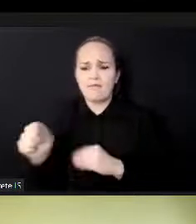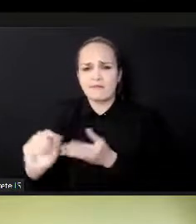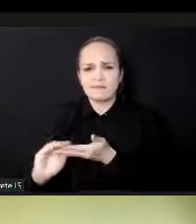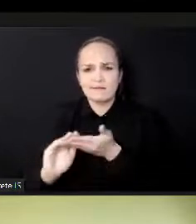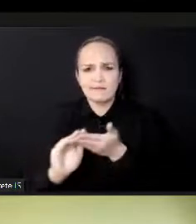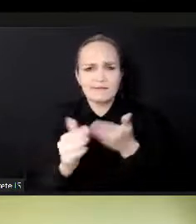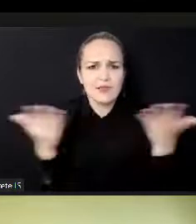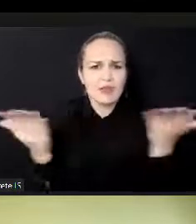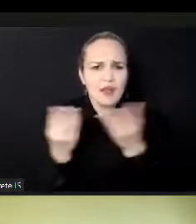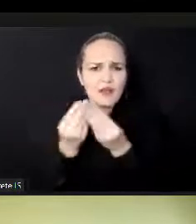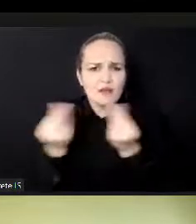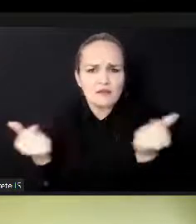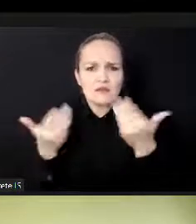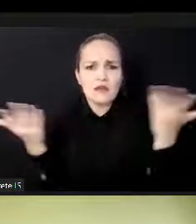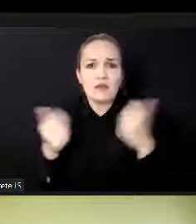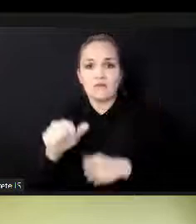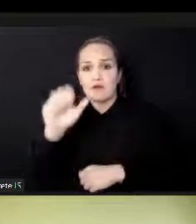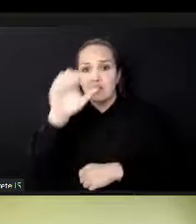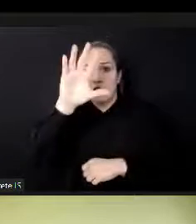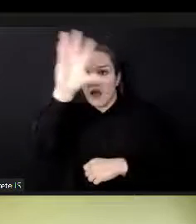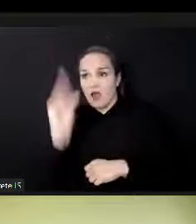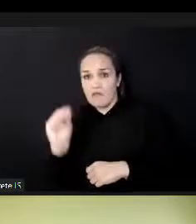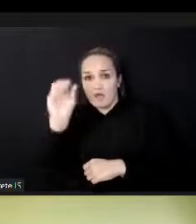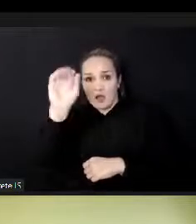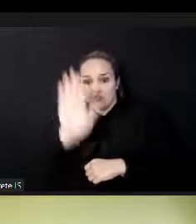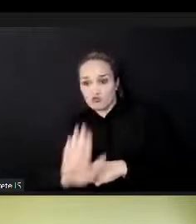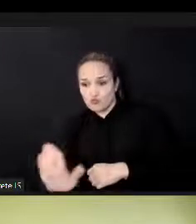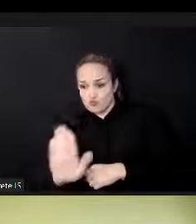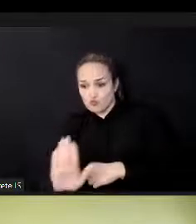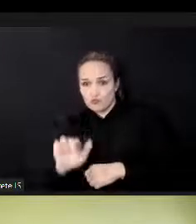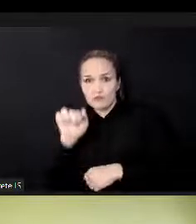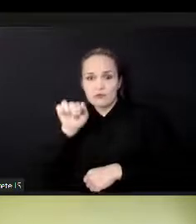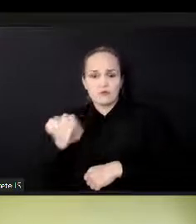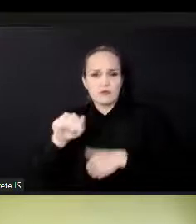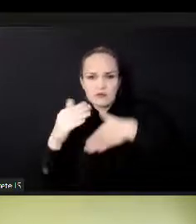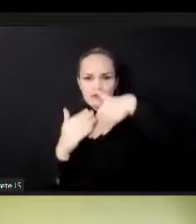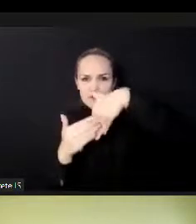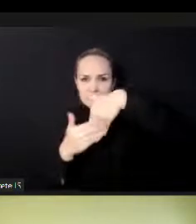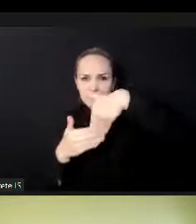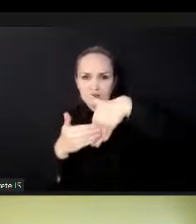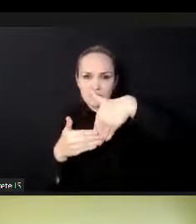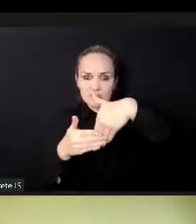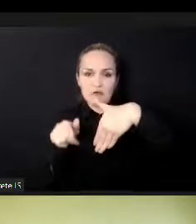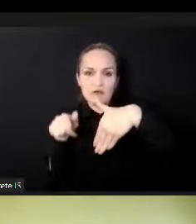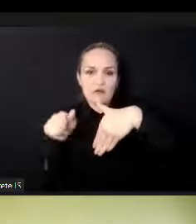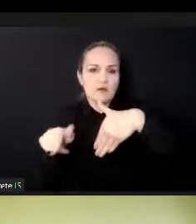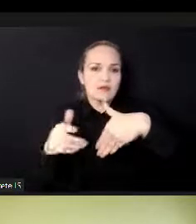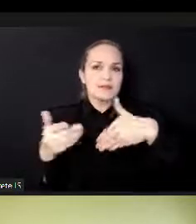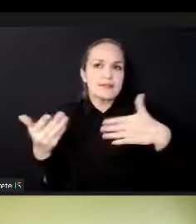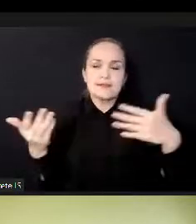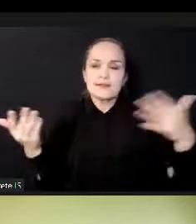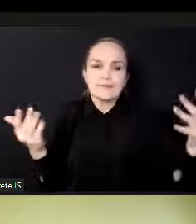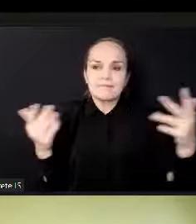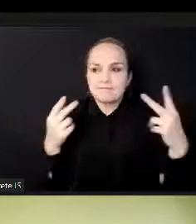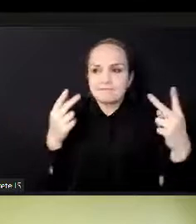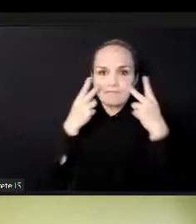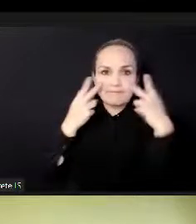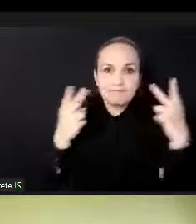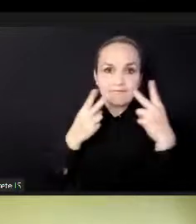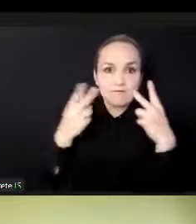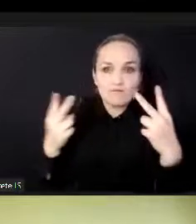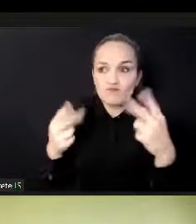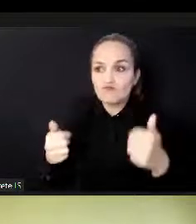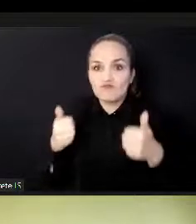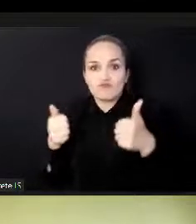but we don't have as much. We don't see as much. I think it's probably better to say visibility is not as much in say Sub-Saharan